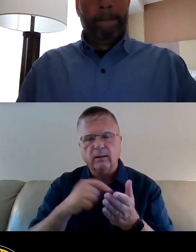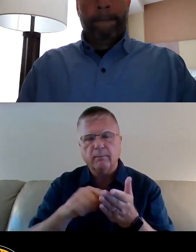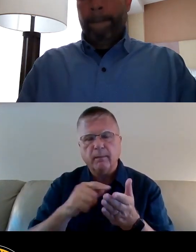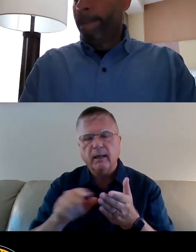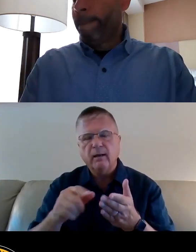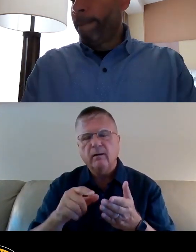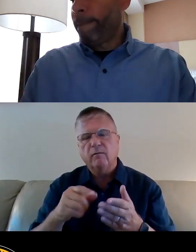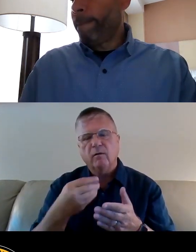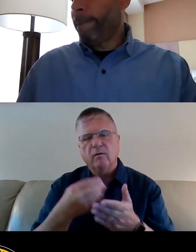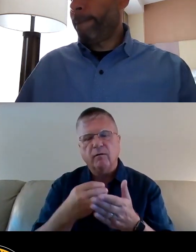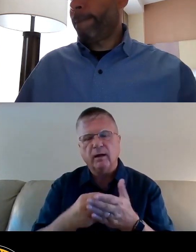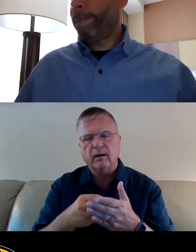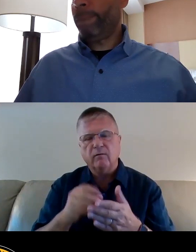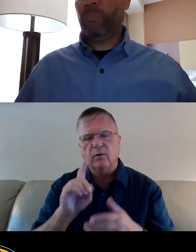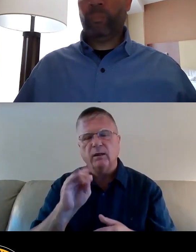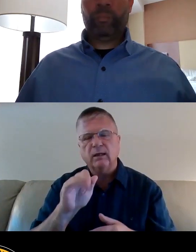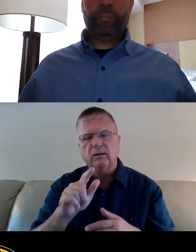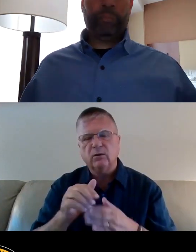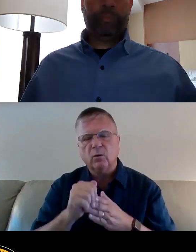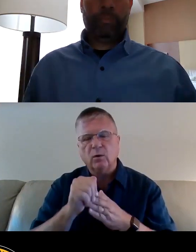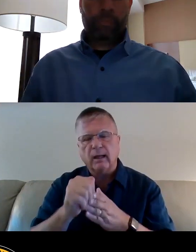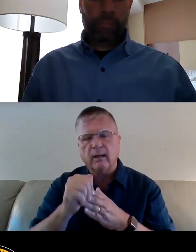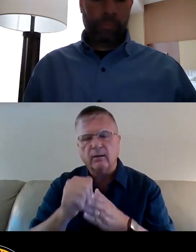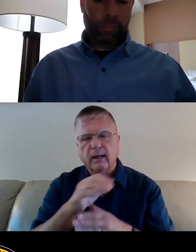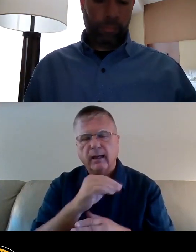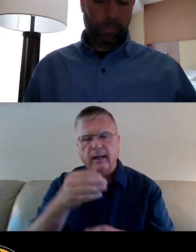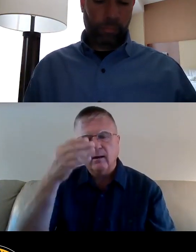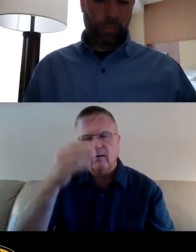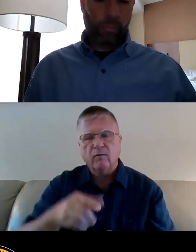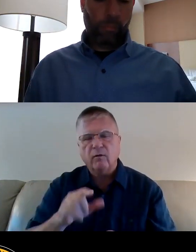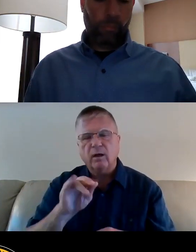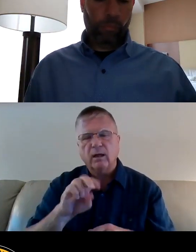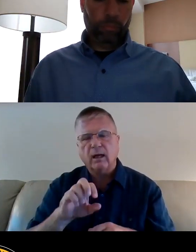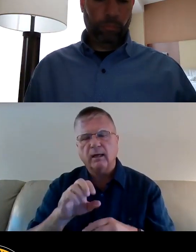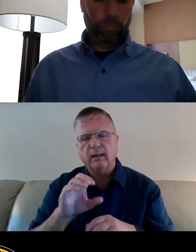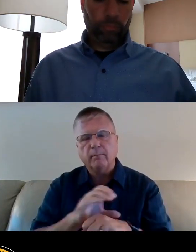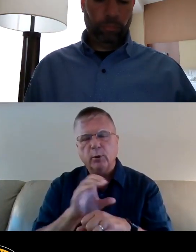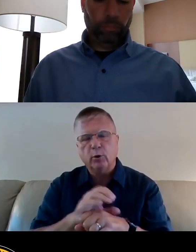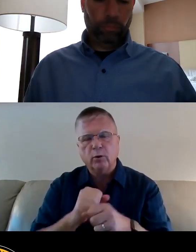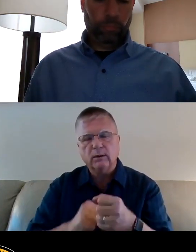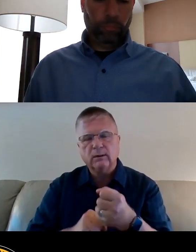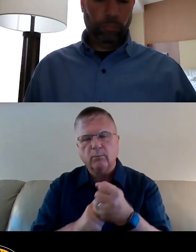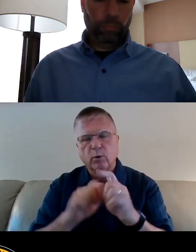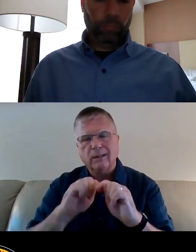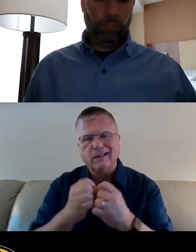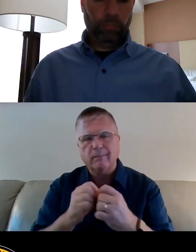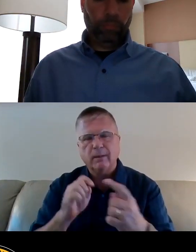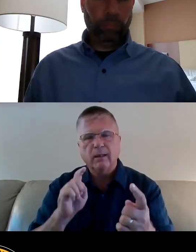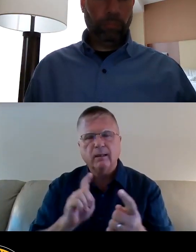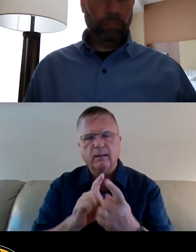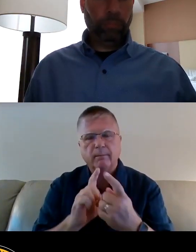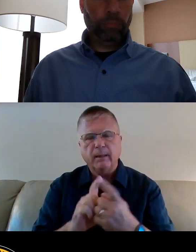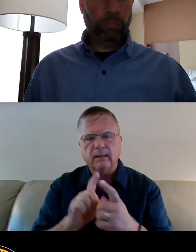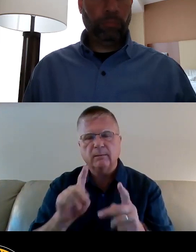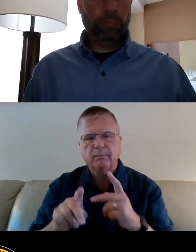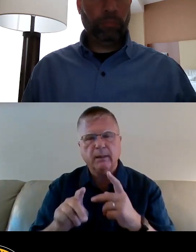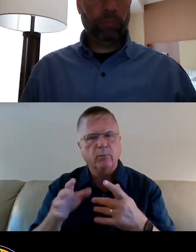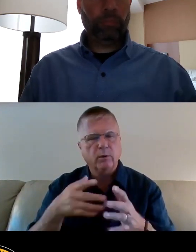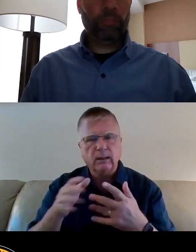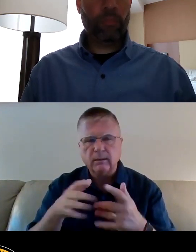especially a trained frontline computer support team that meets people where they are with technology, regardless of the challenge.